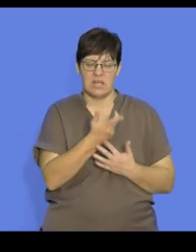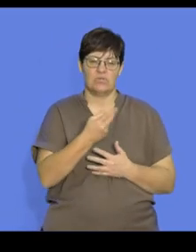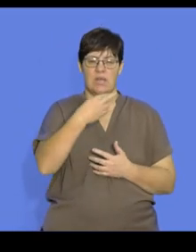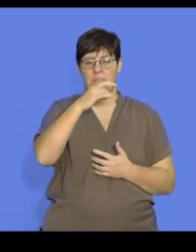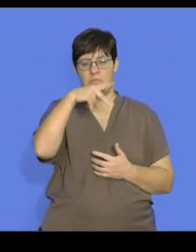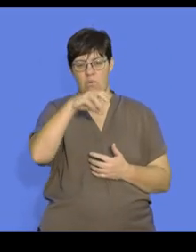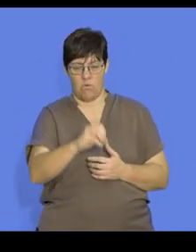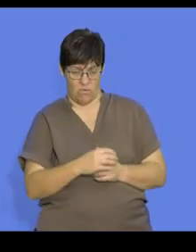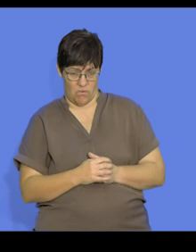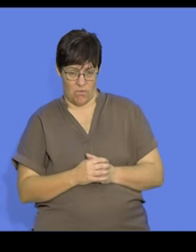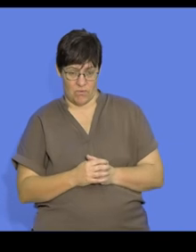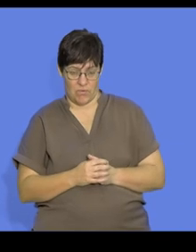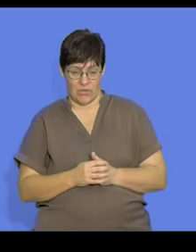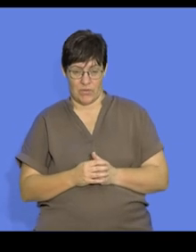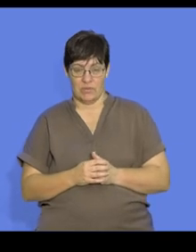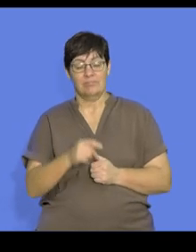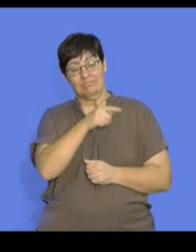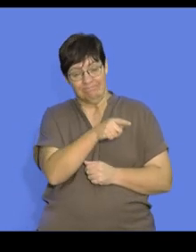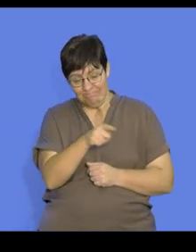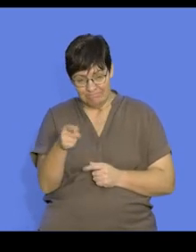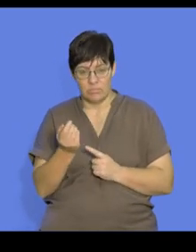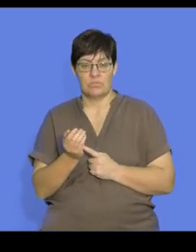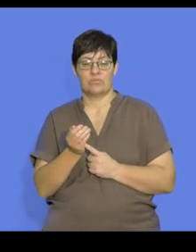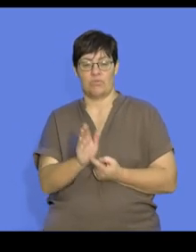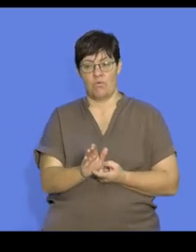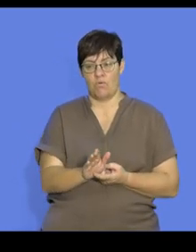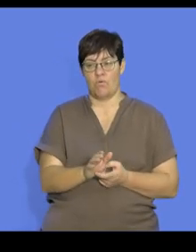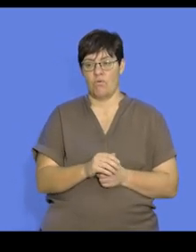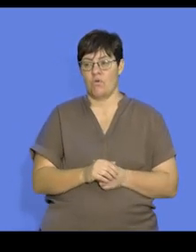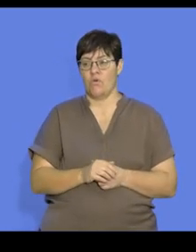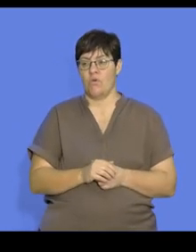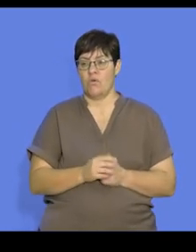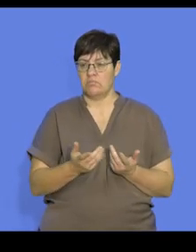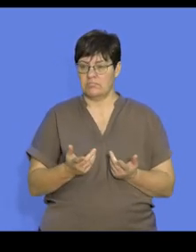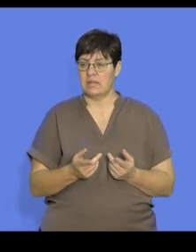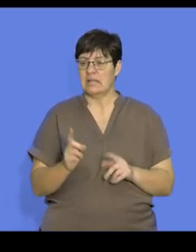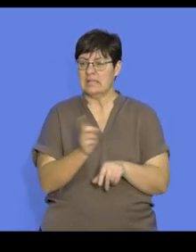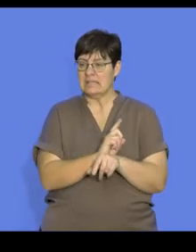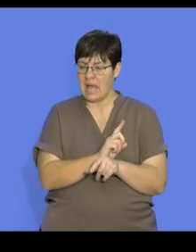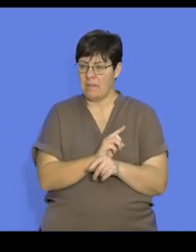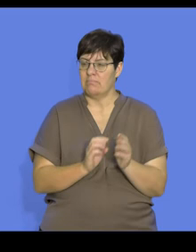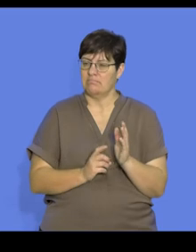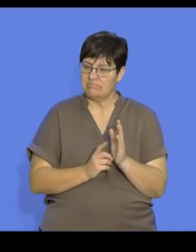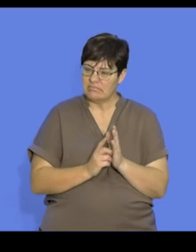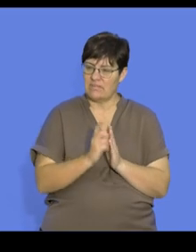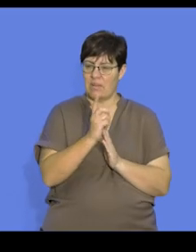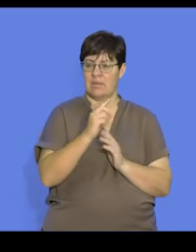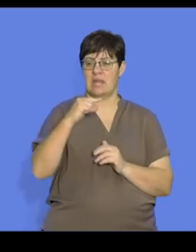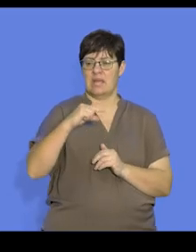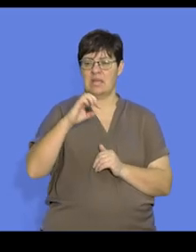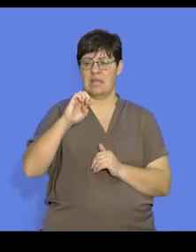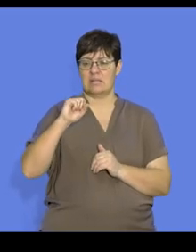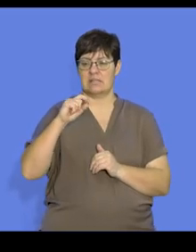hippos as well. And you'll find that these mammals show a gestation period or the development of the young being